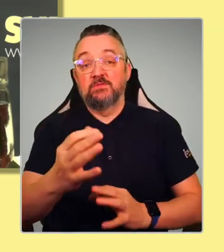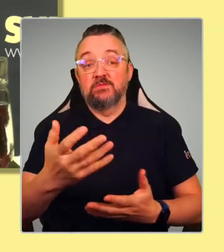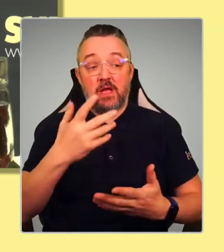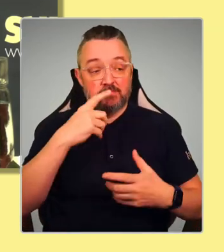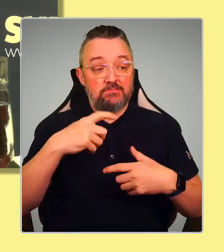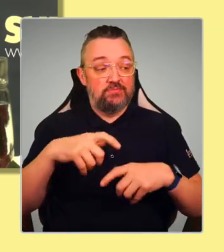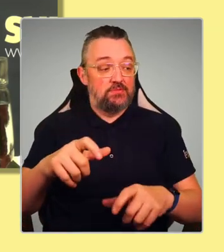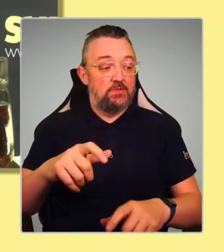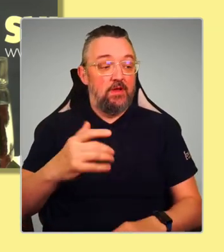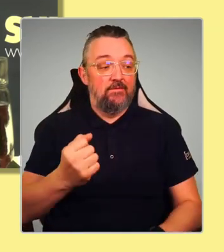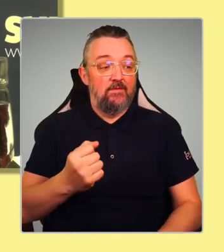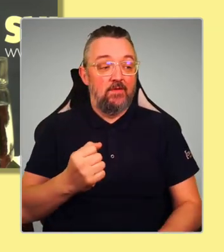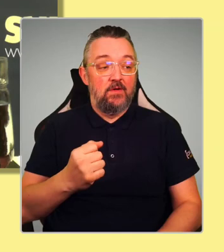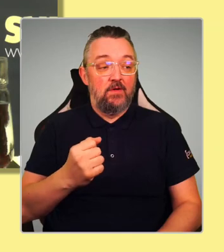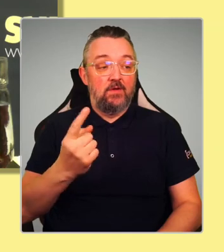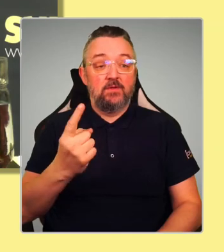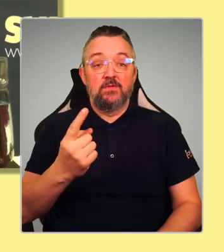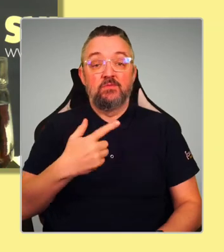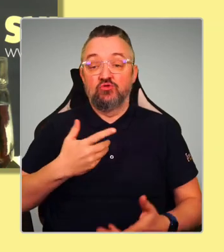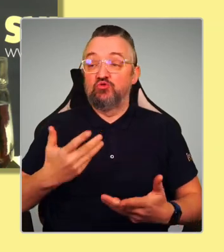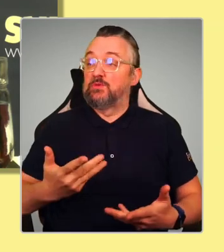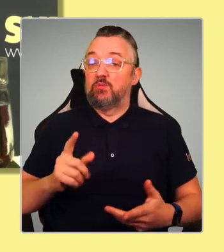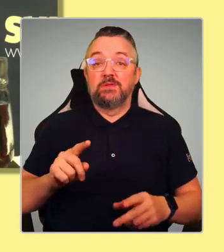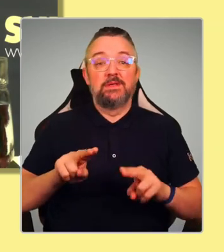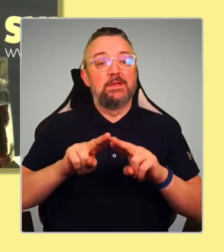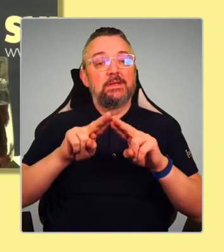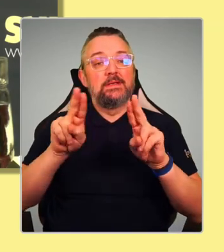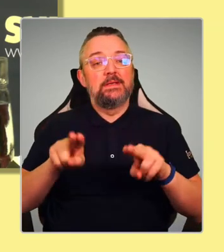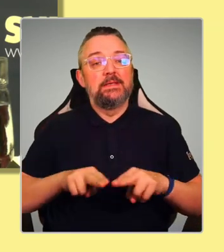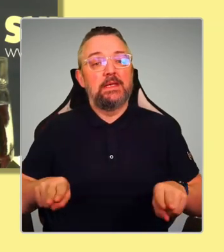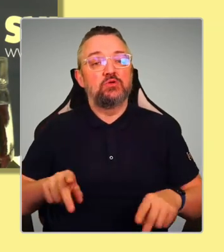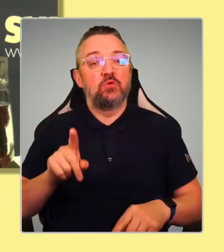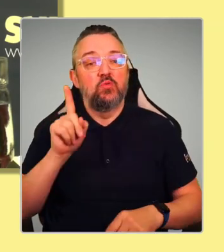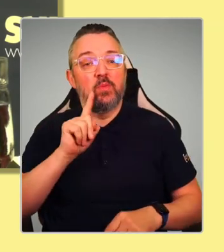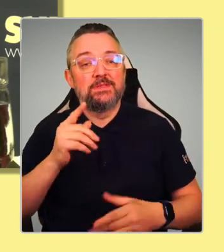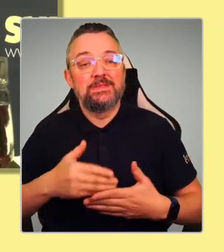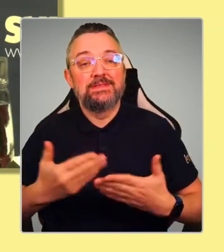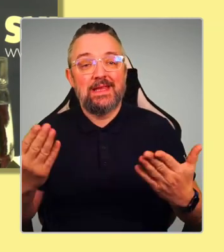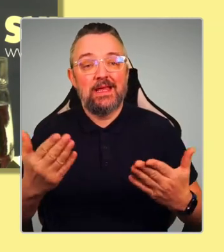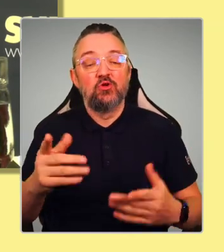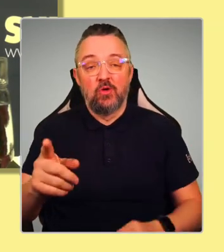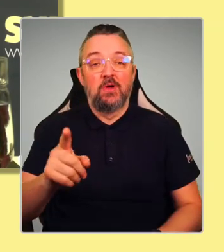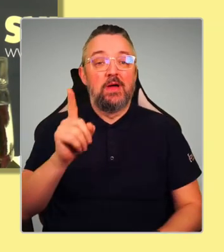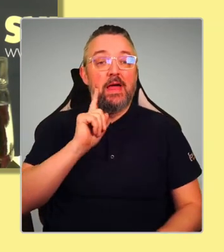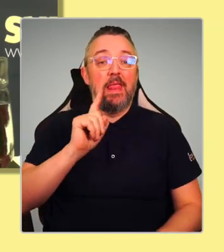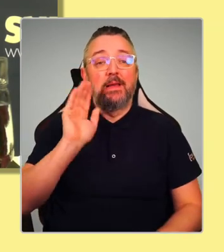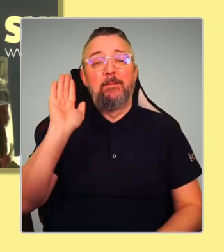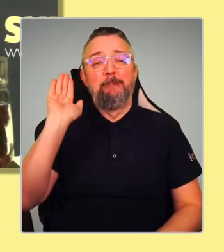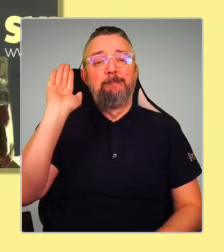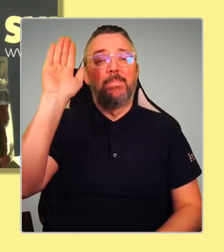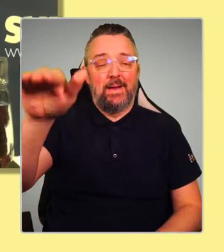International Women's Day, I think it's entirely appropriate. I'm going to take the lady at the back there in the white jumper.